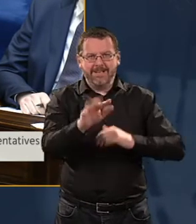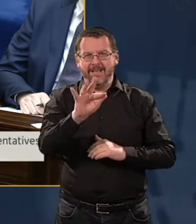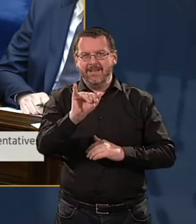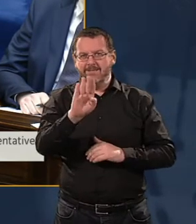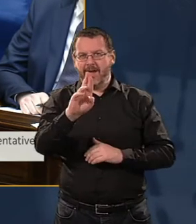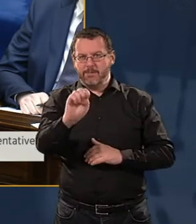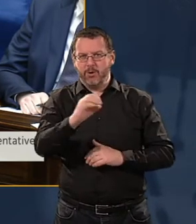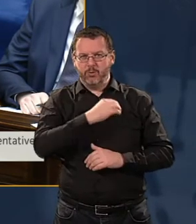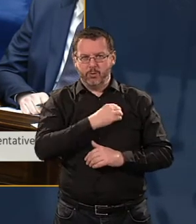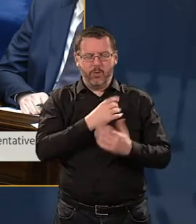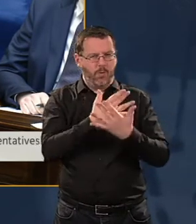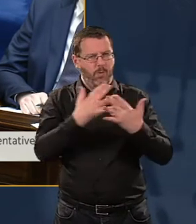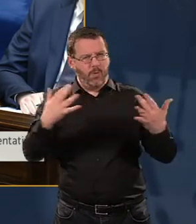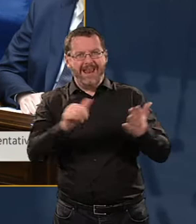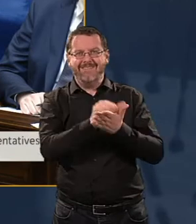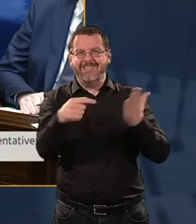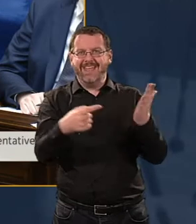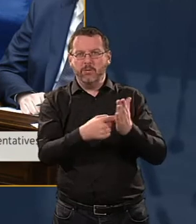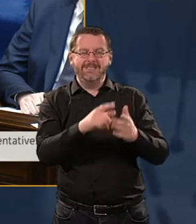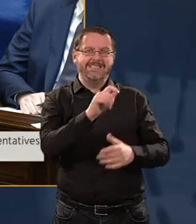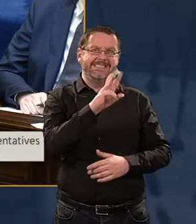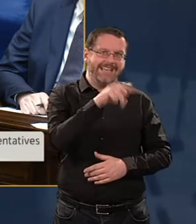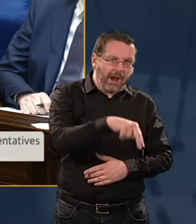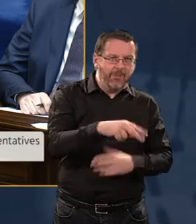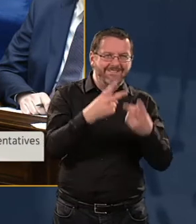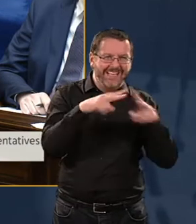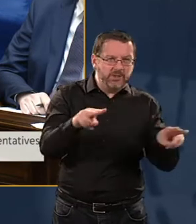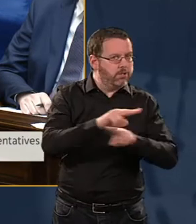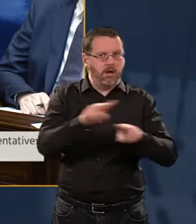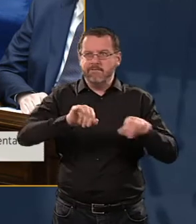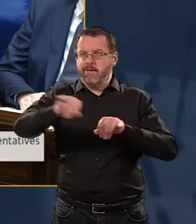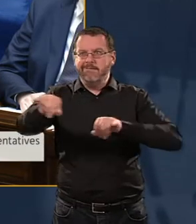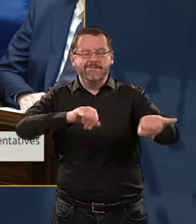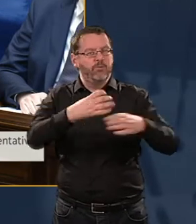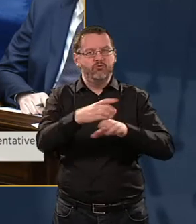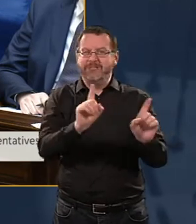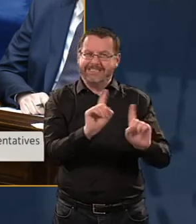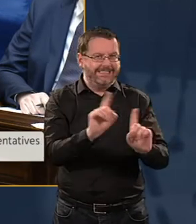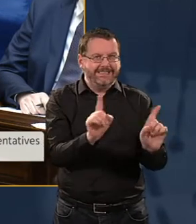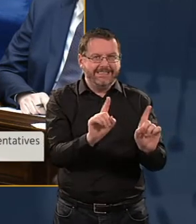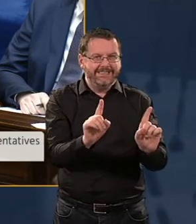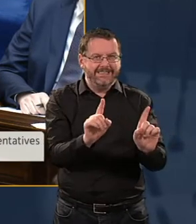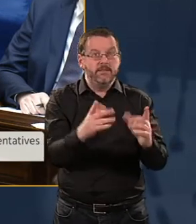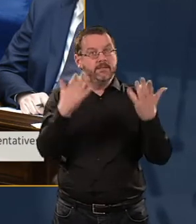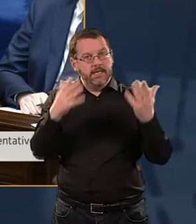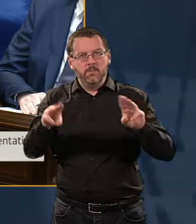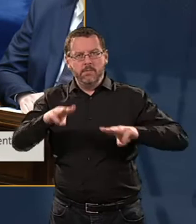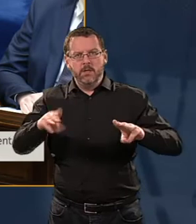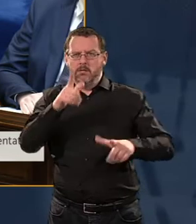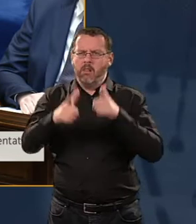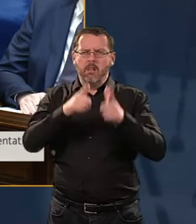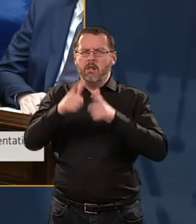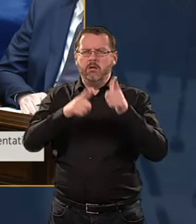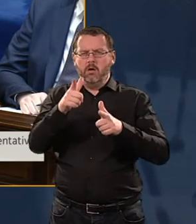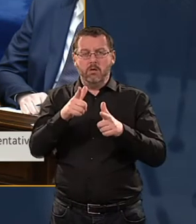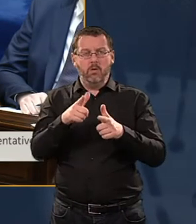fibre to the towns and villages of Ireland, but not to the rural areas. So I think when people talk about the cost having or